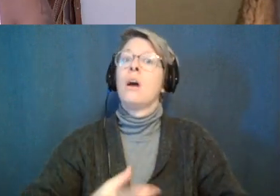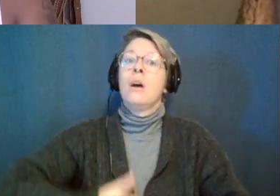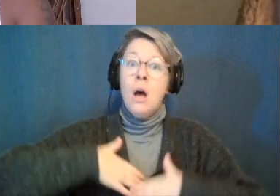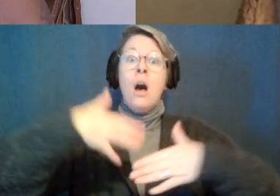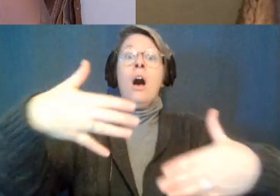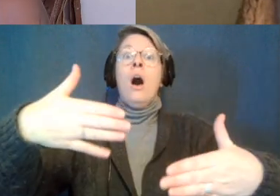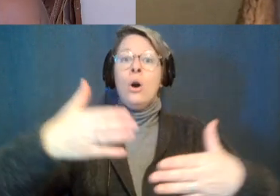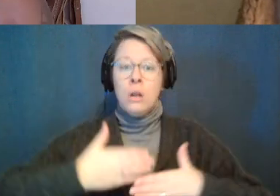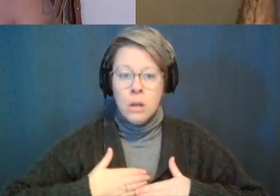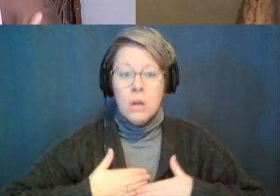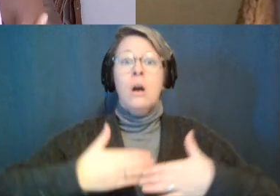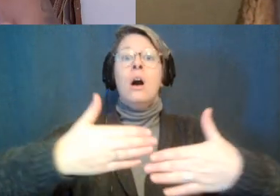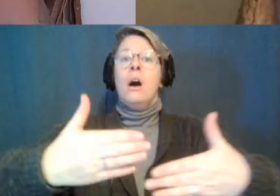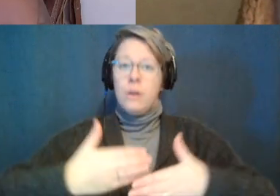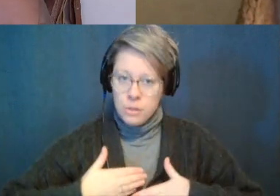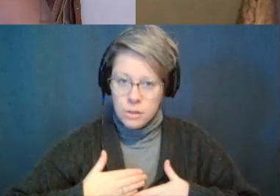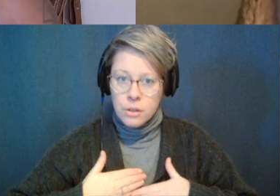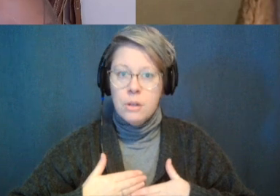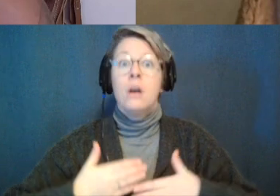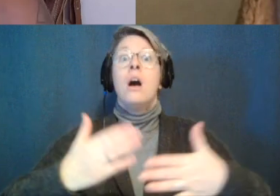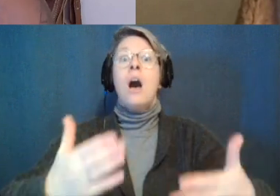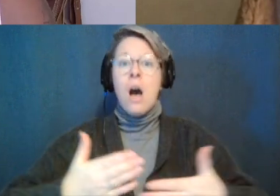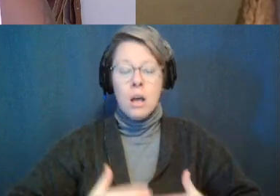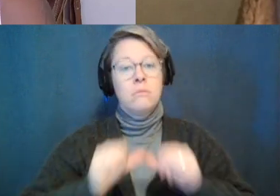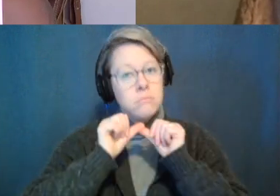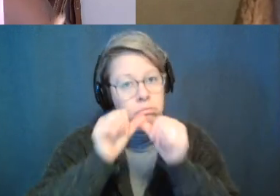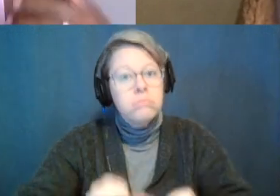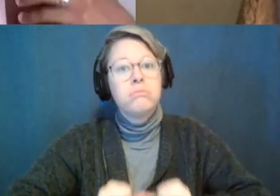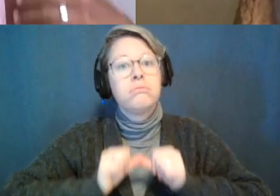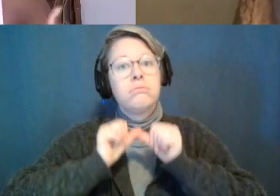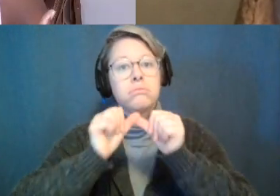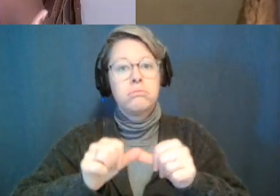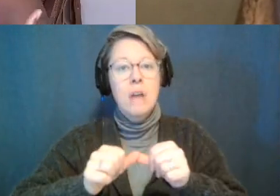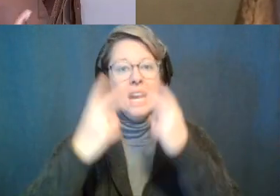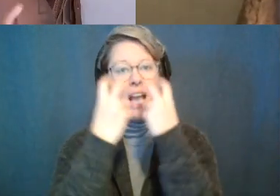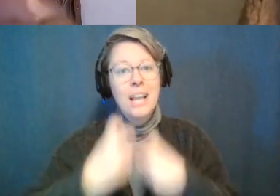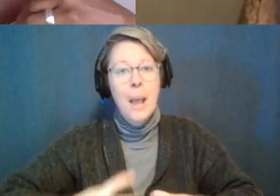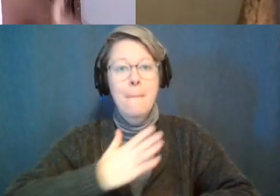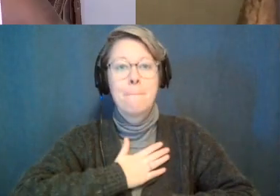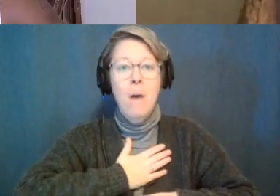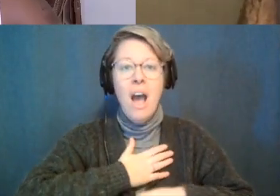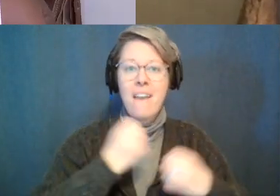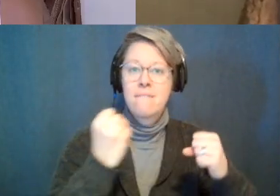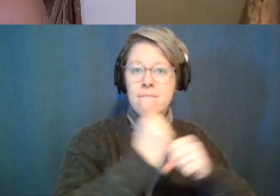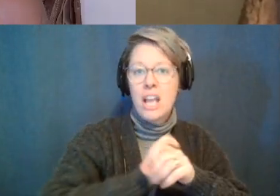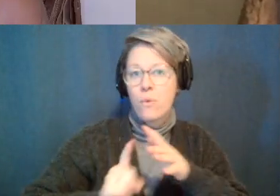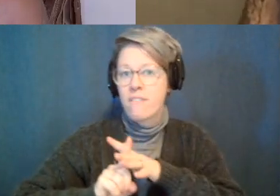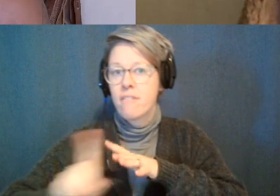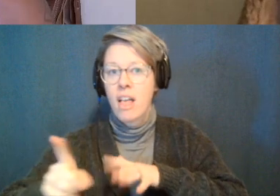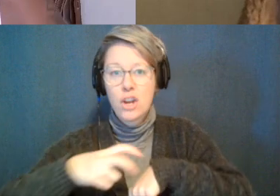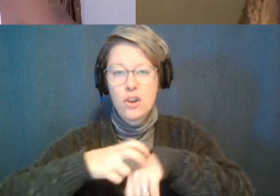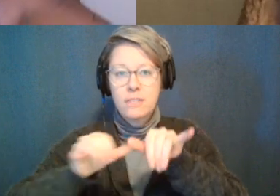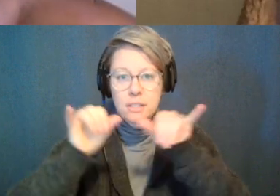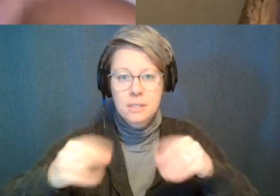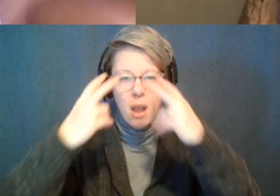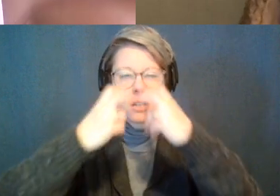i get deep into my fight or flight part of my nervous system and i try to get rid of that shit it's just like if